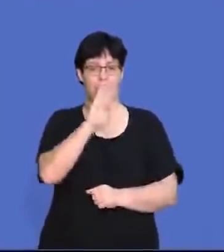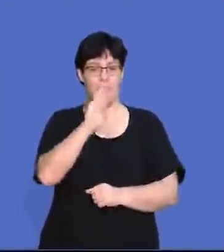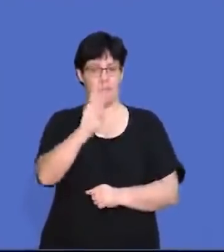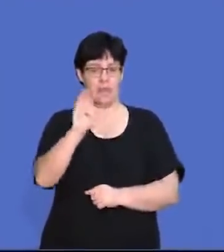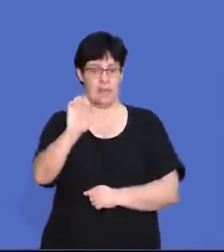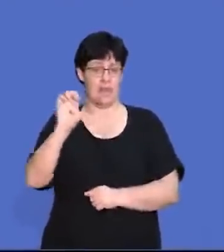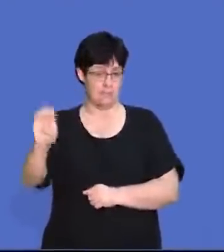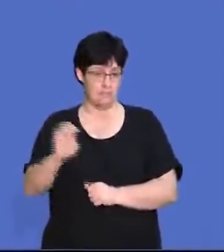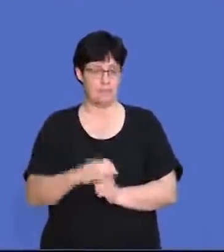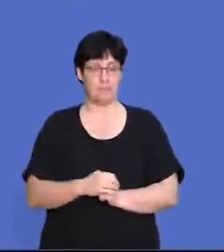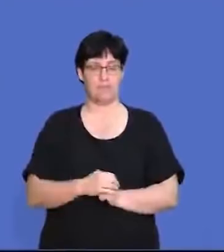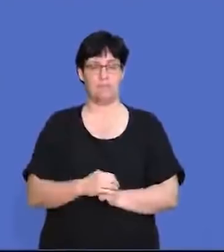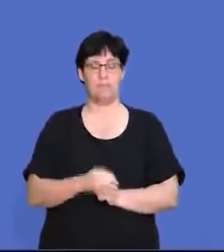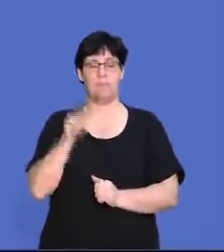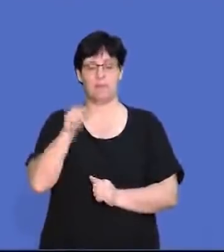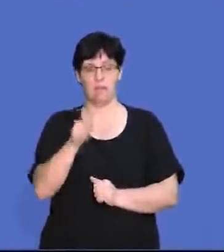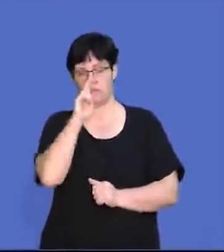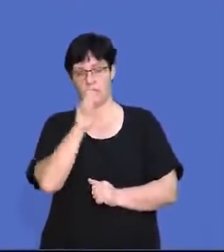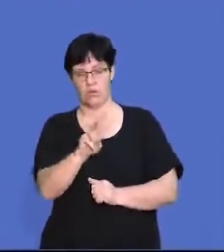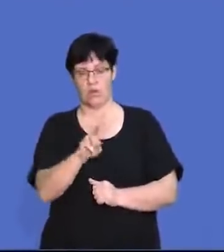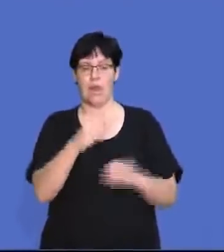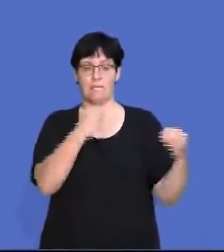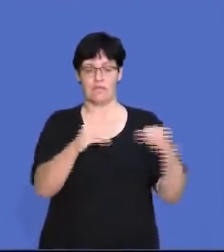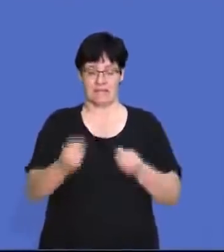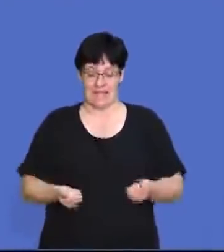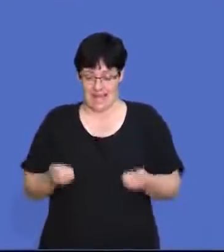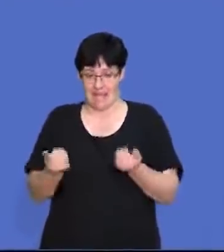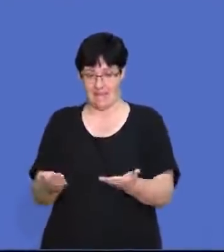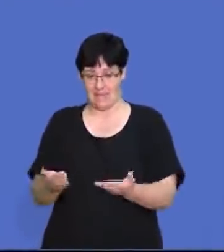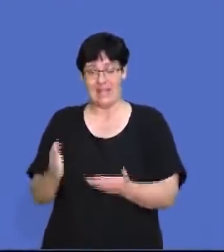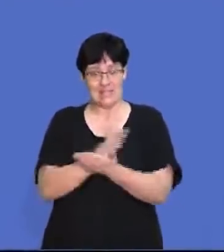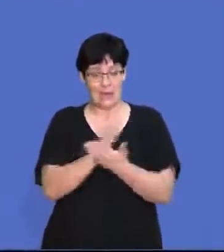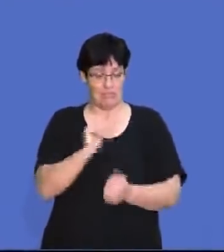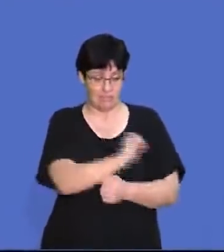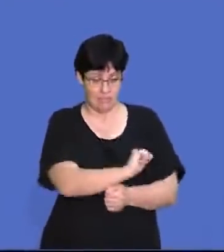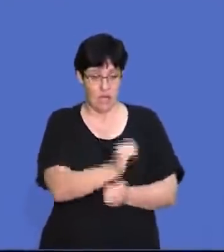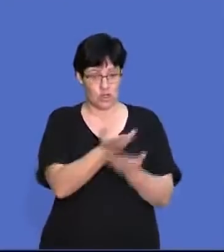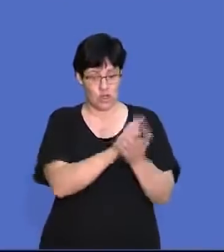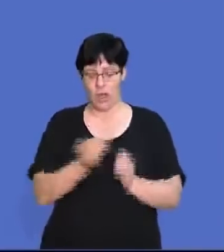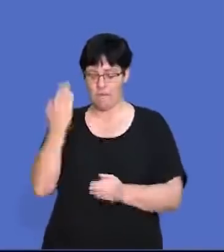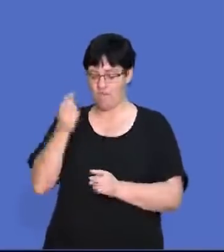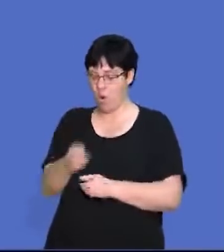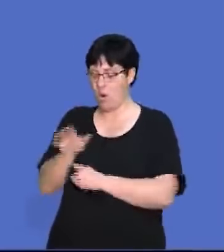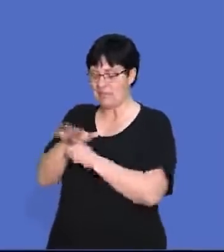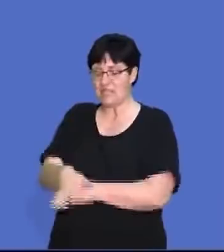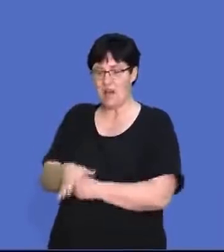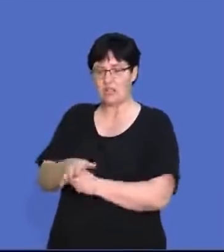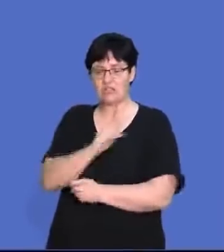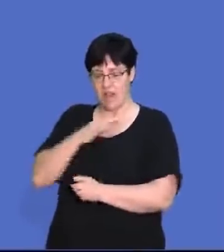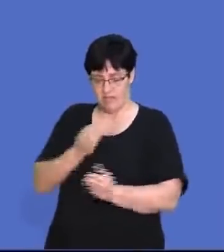-based black economic empowerment. All right, so if you look there, the company gave some of its shares to their previously